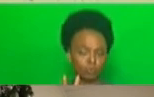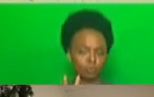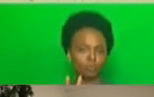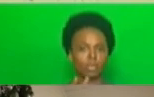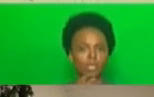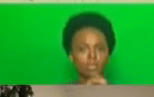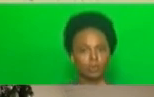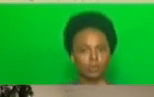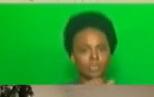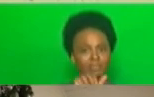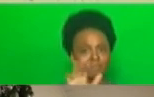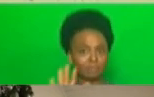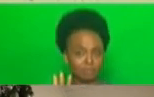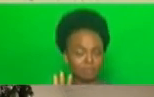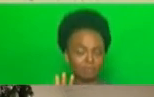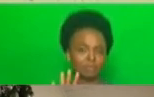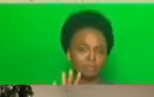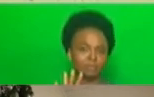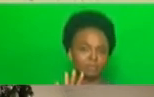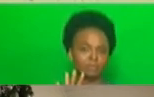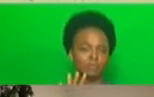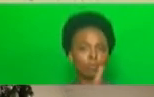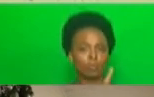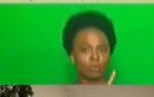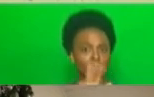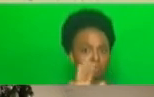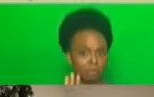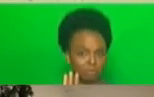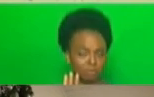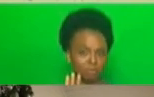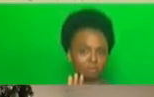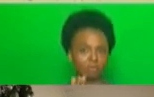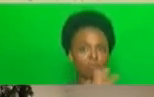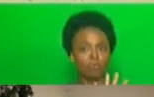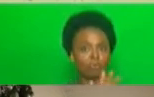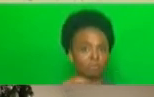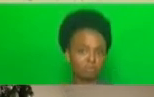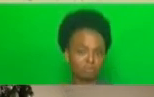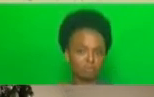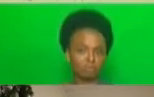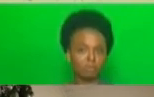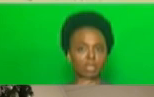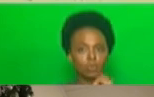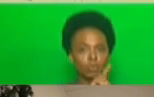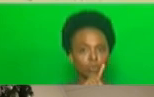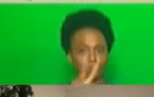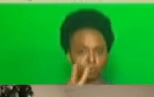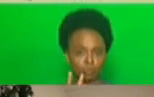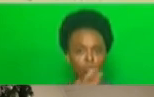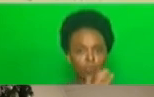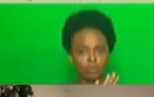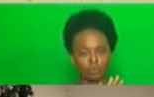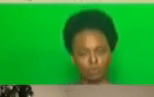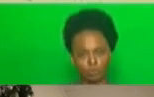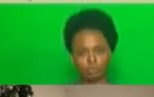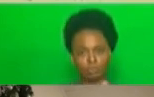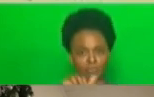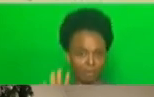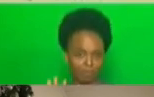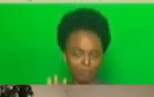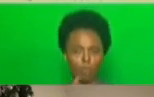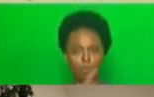-065-1940. 012-065